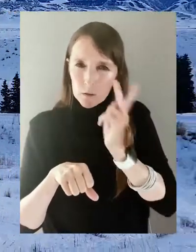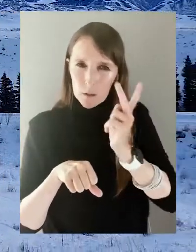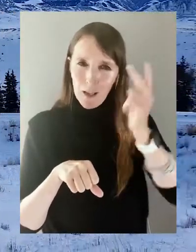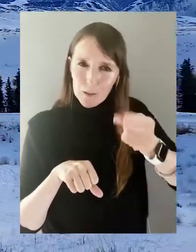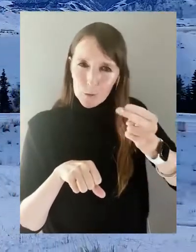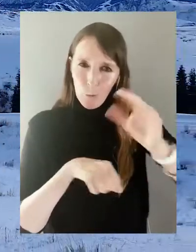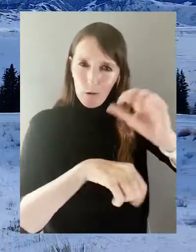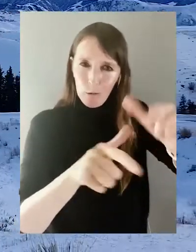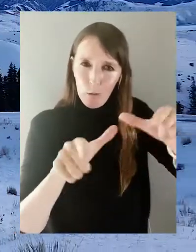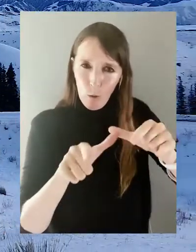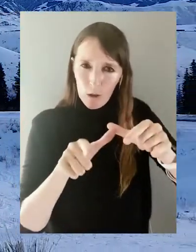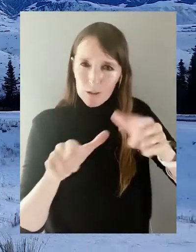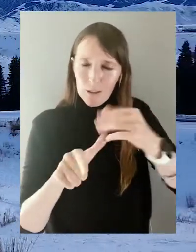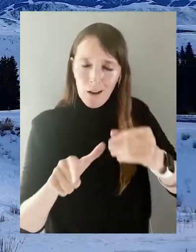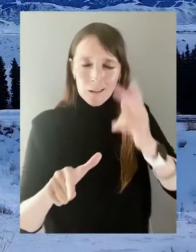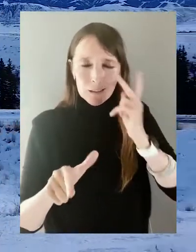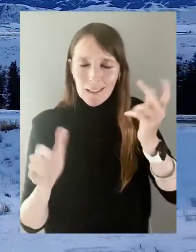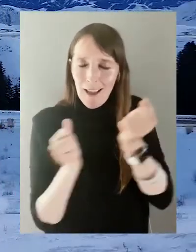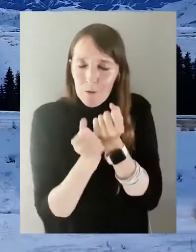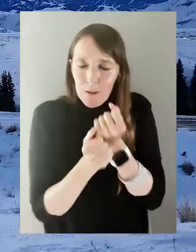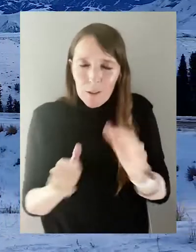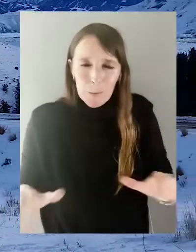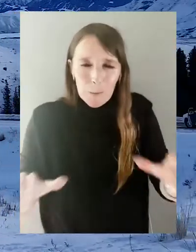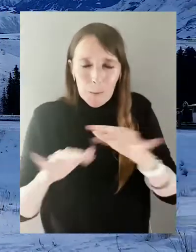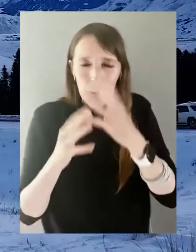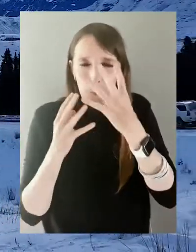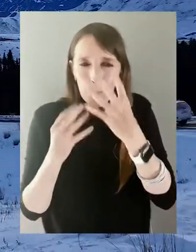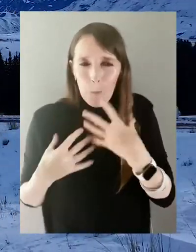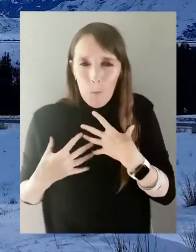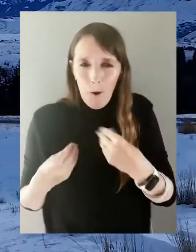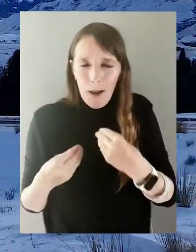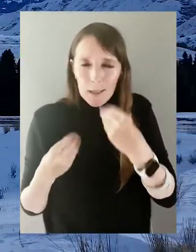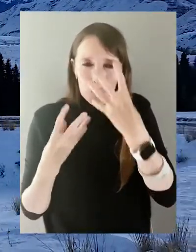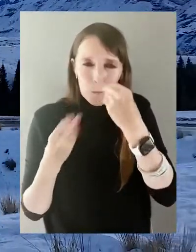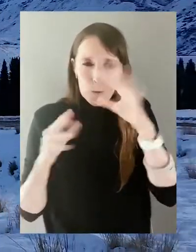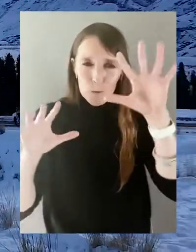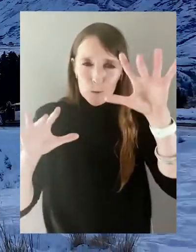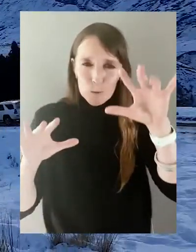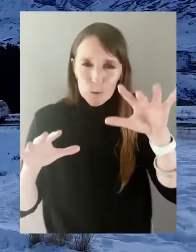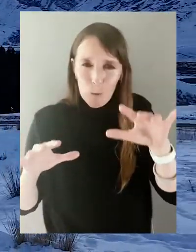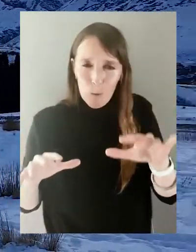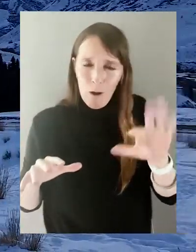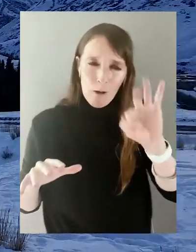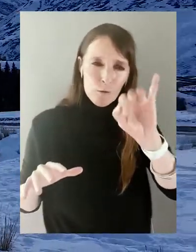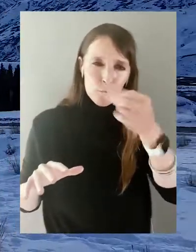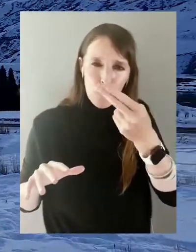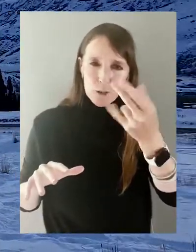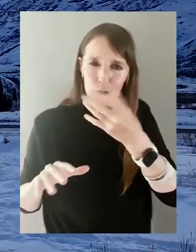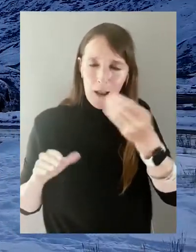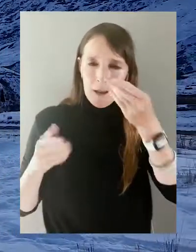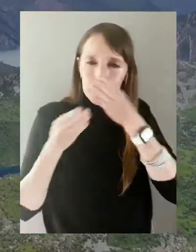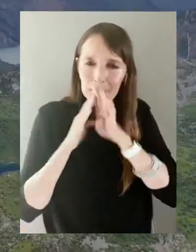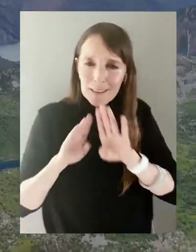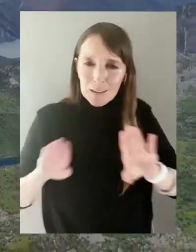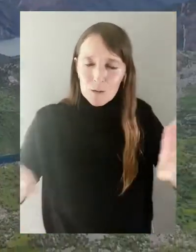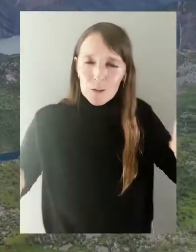sites and scenery covered in white blanket of snow and enjoy the freshness and serenity.